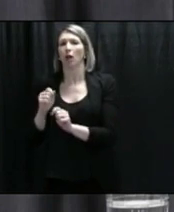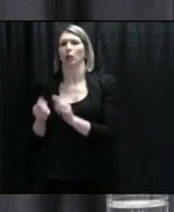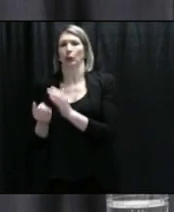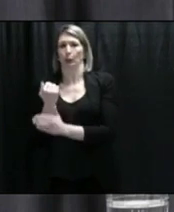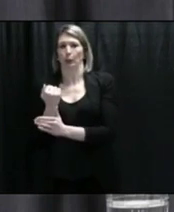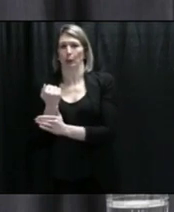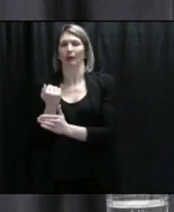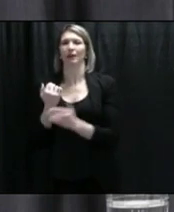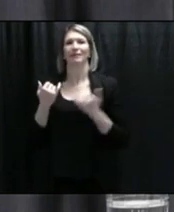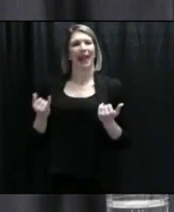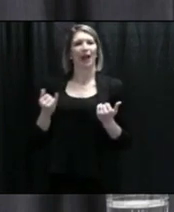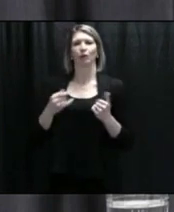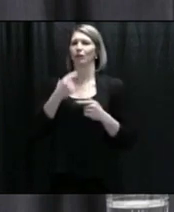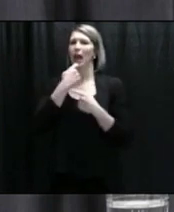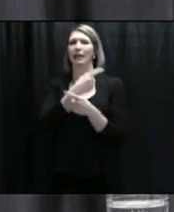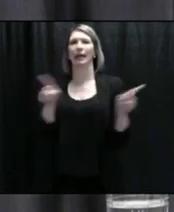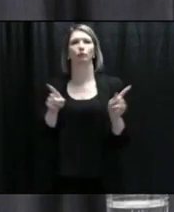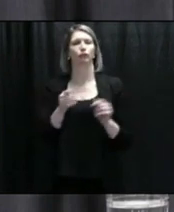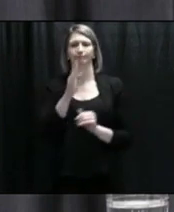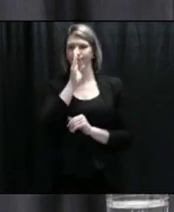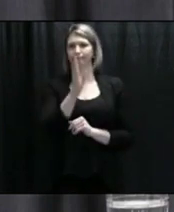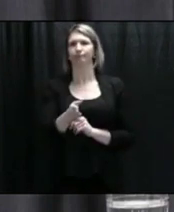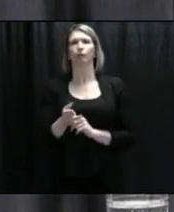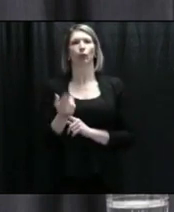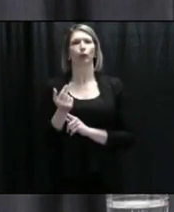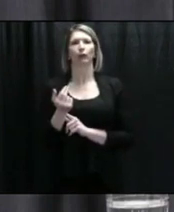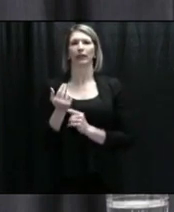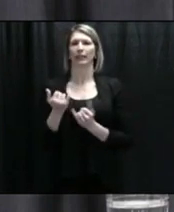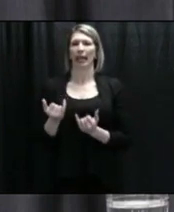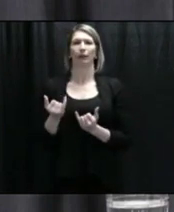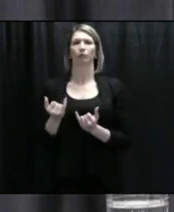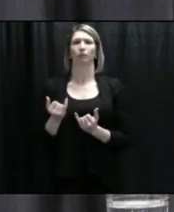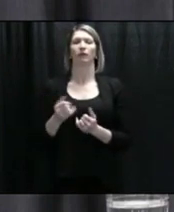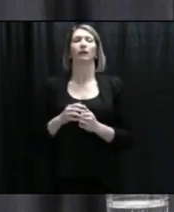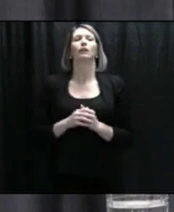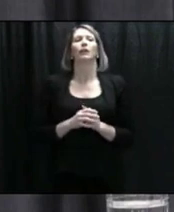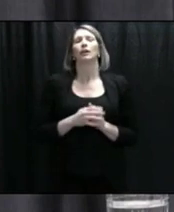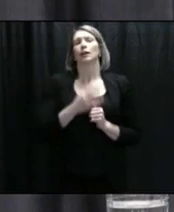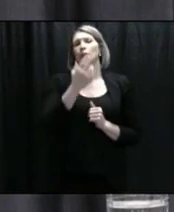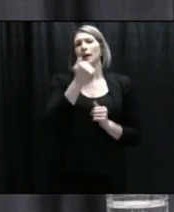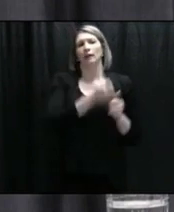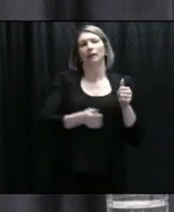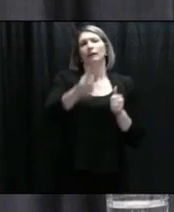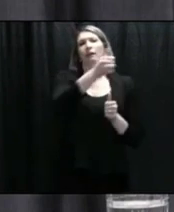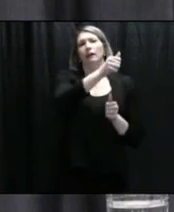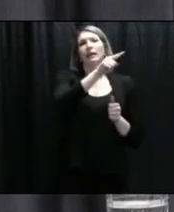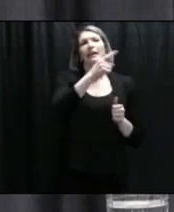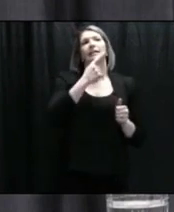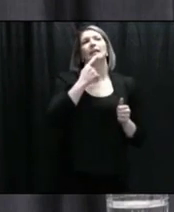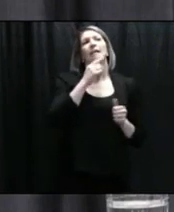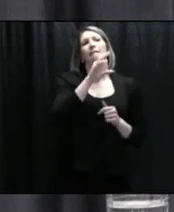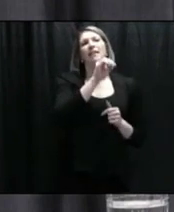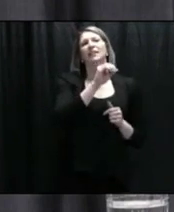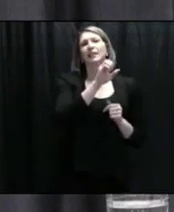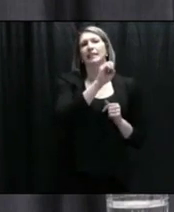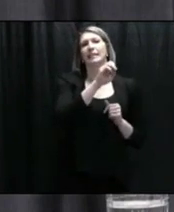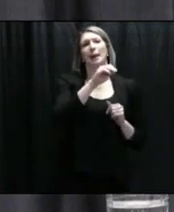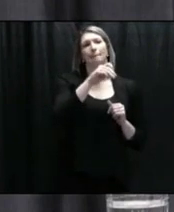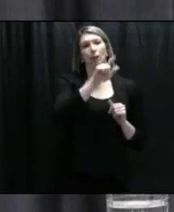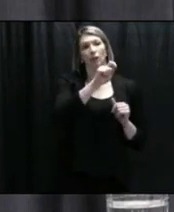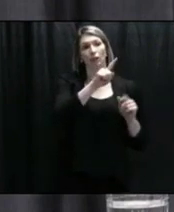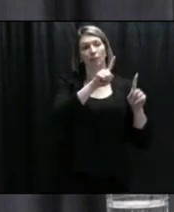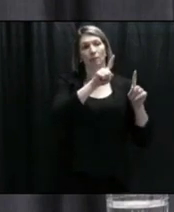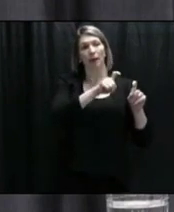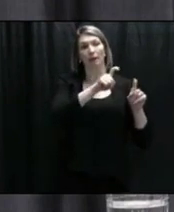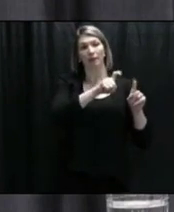Microbiological Laboratory. It requires 50 samples negative and 50 samples positive to be